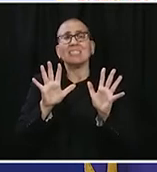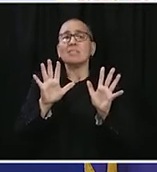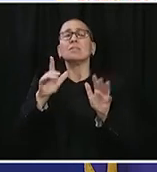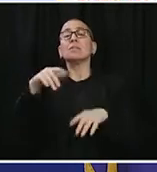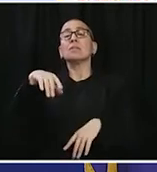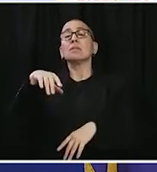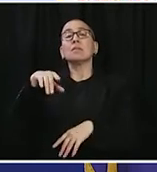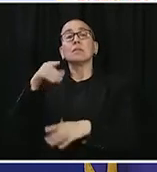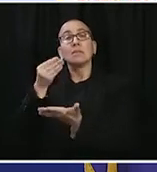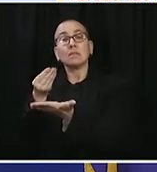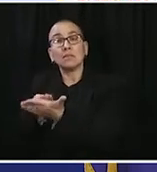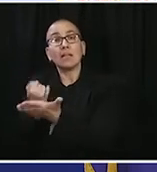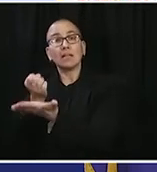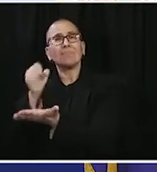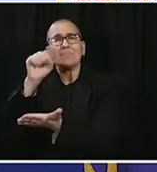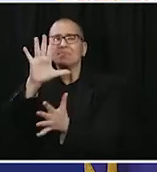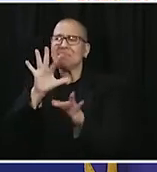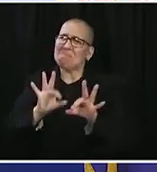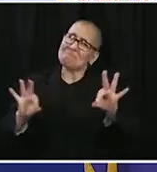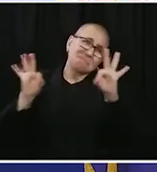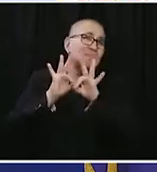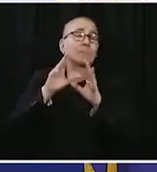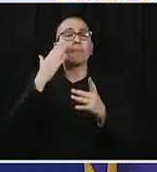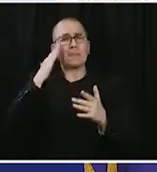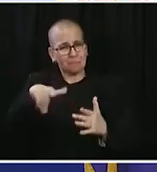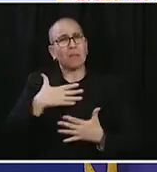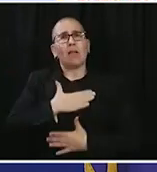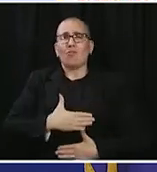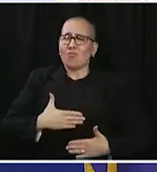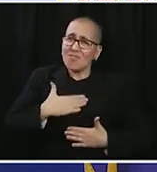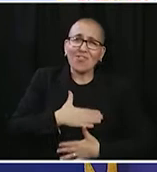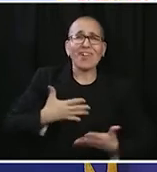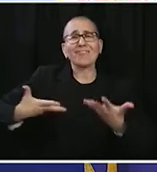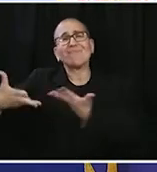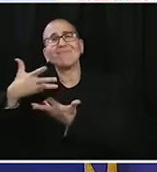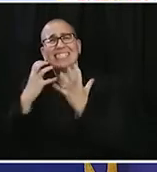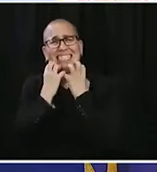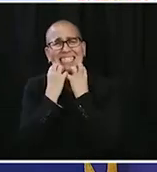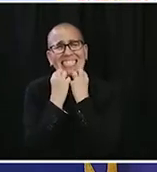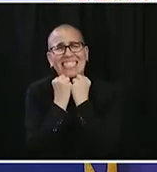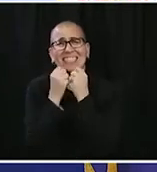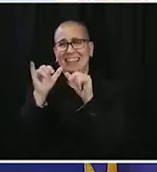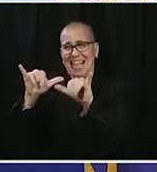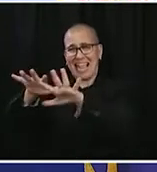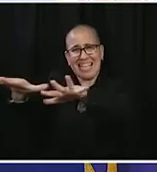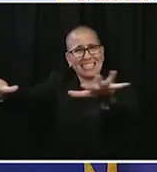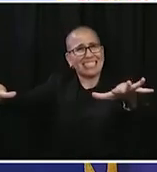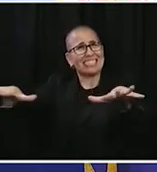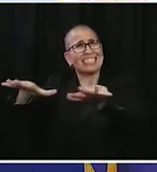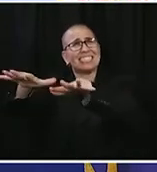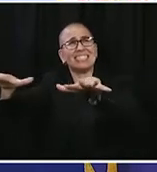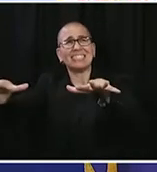Minnesota so great. They're the places where we had first dates. They're the places where we celebrate our anniversaries. There's the places where we gather together on special moments,